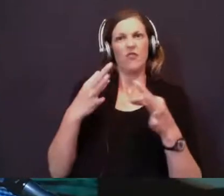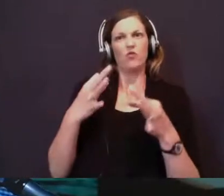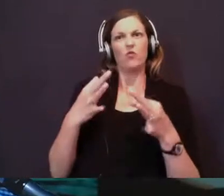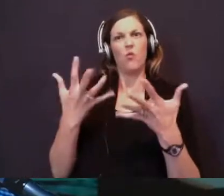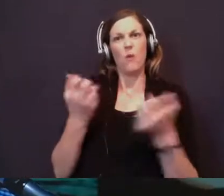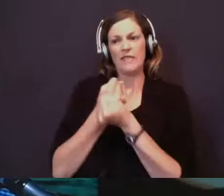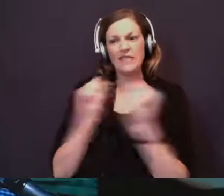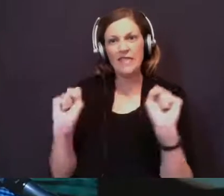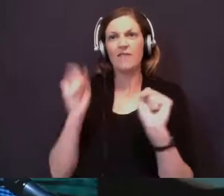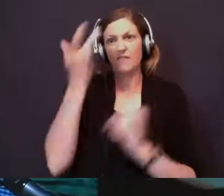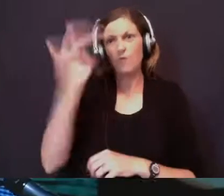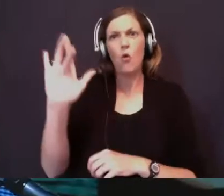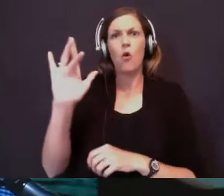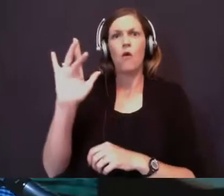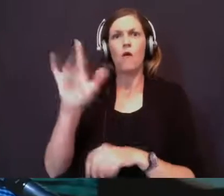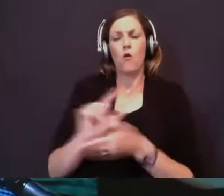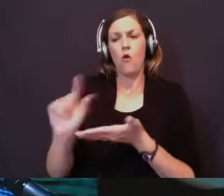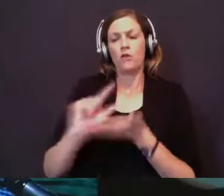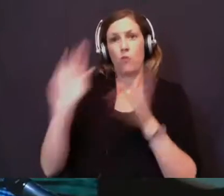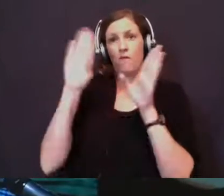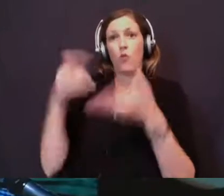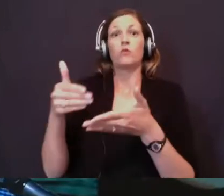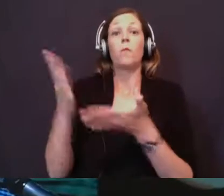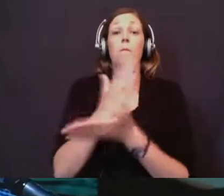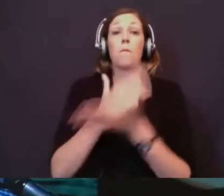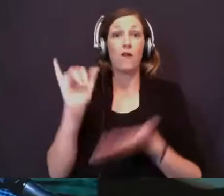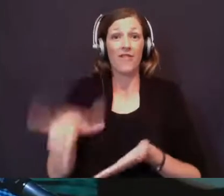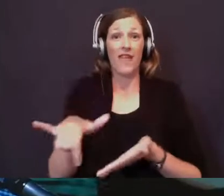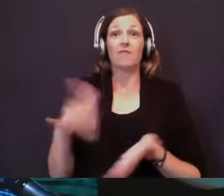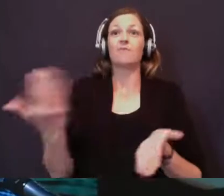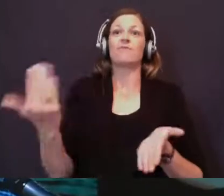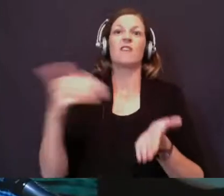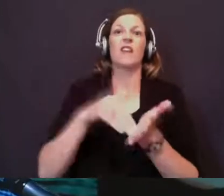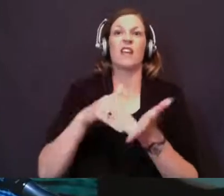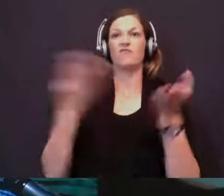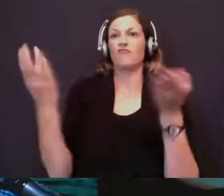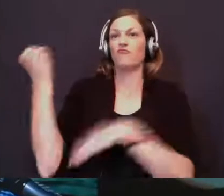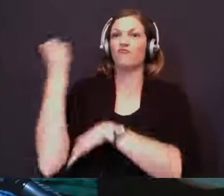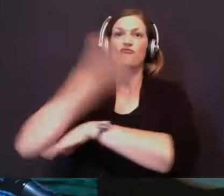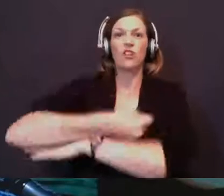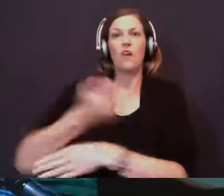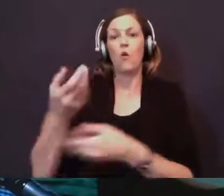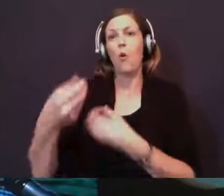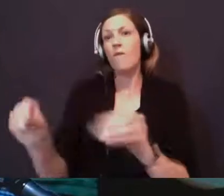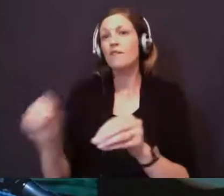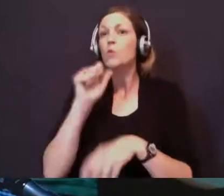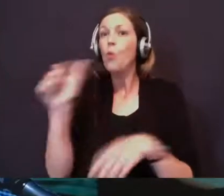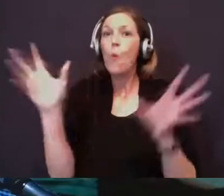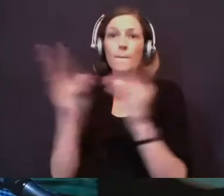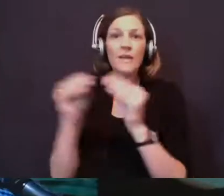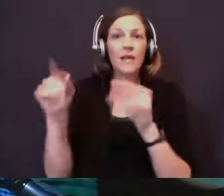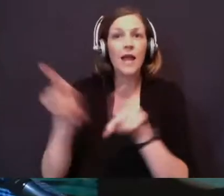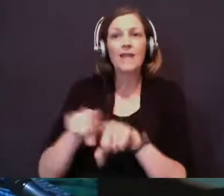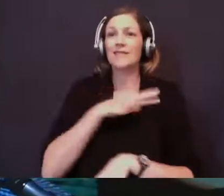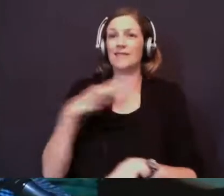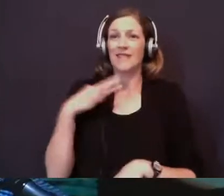smart, and gospel focused. And so part of that is, again, we shut down our offices so we won't be meeting as a staff on campus, but we